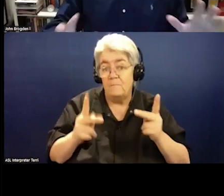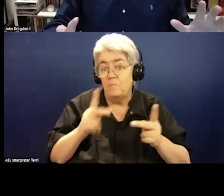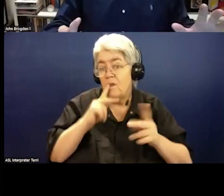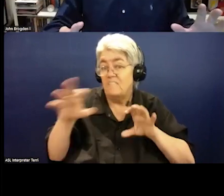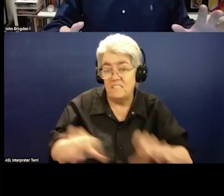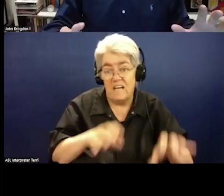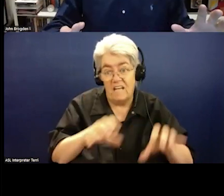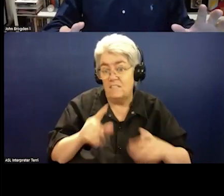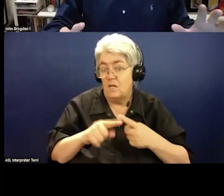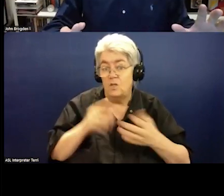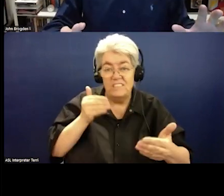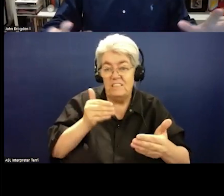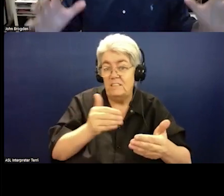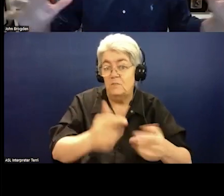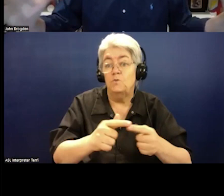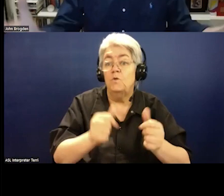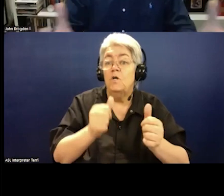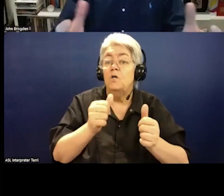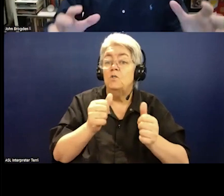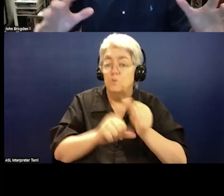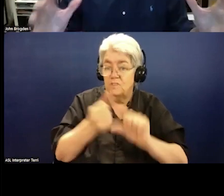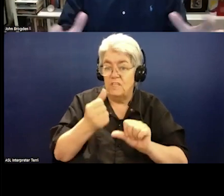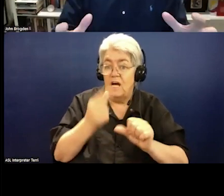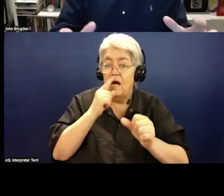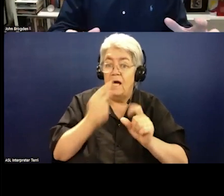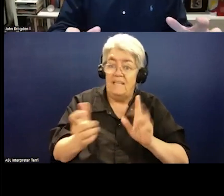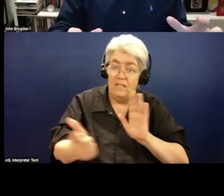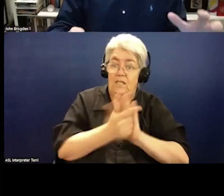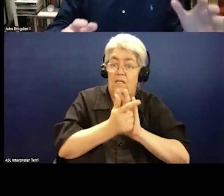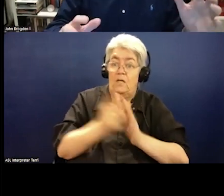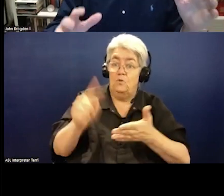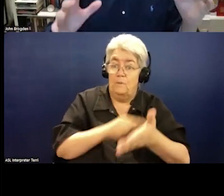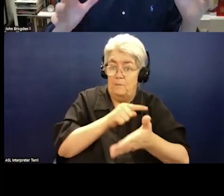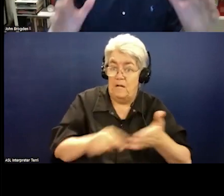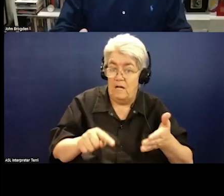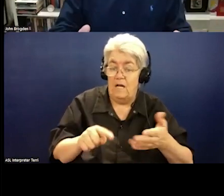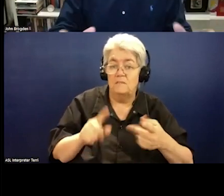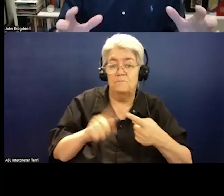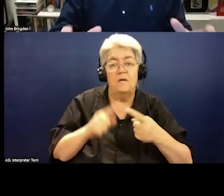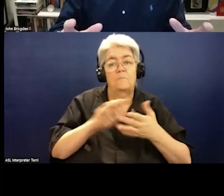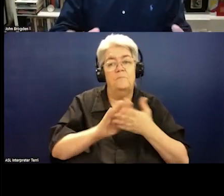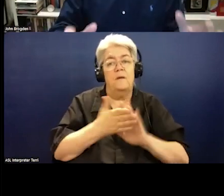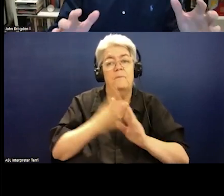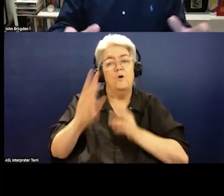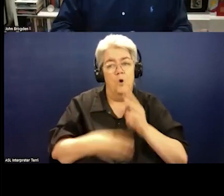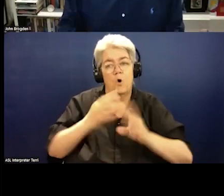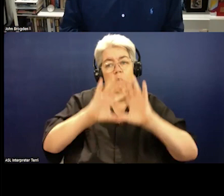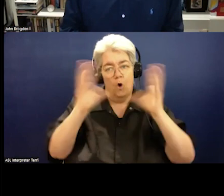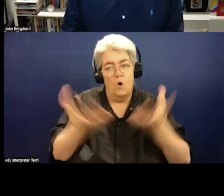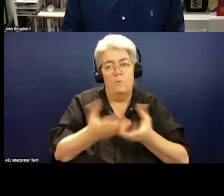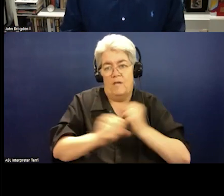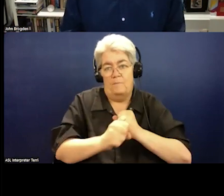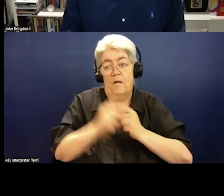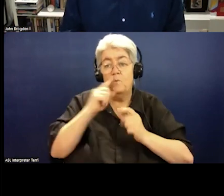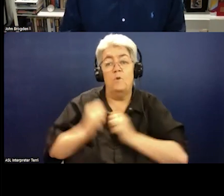many who are working towards suicide decriminalisation, but we want to bring together with a global campaign. We're working on all of that at the moment, and we'll be